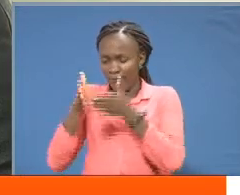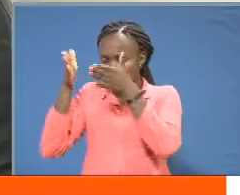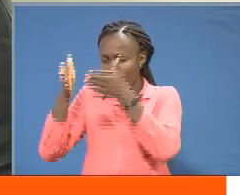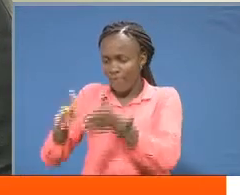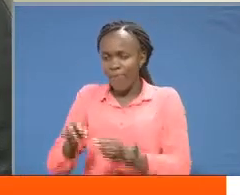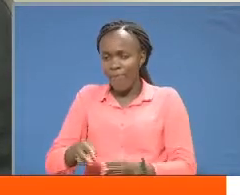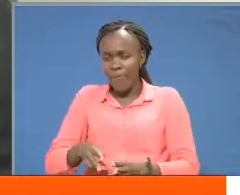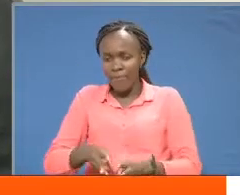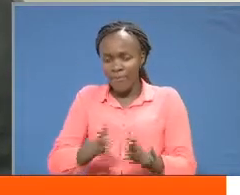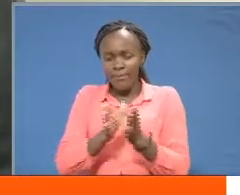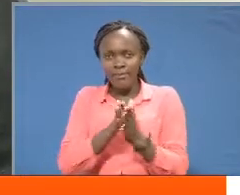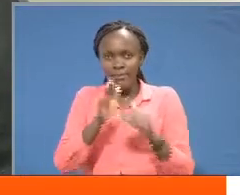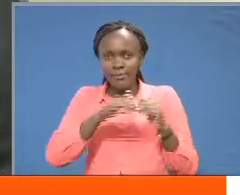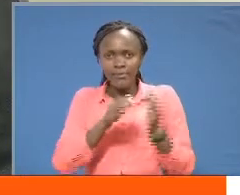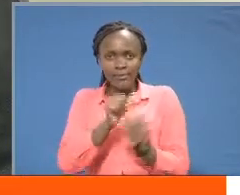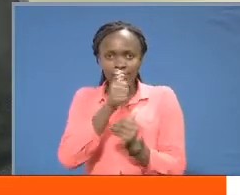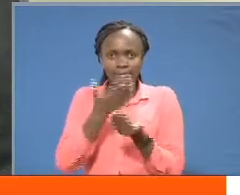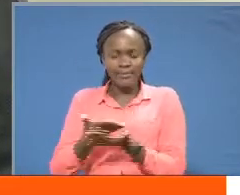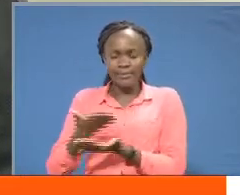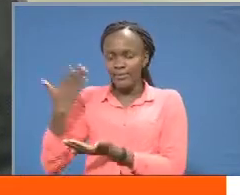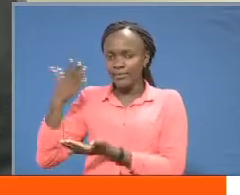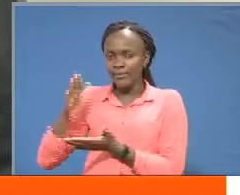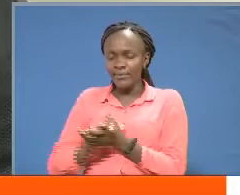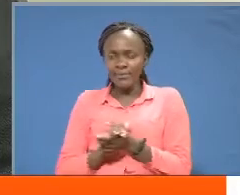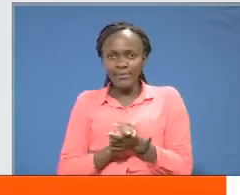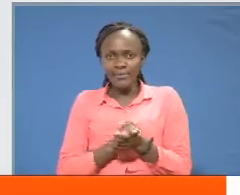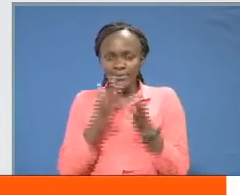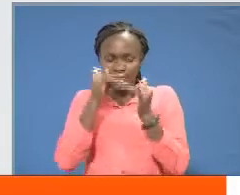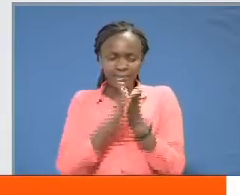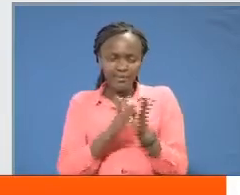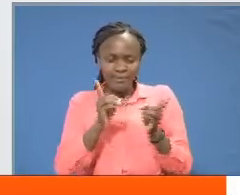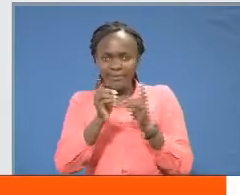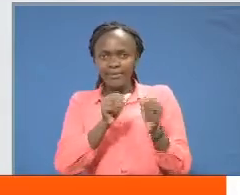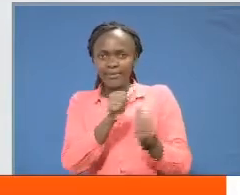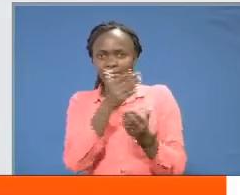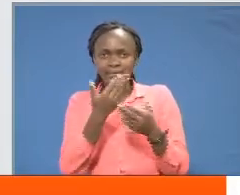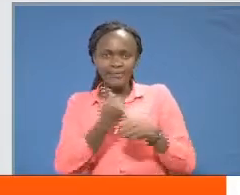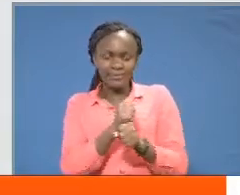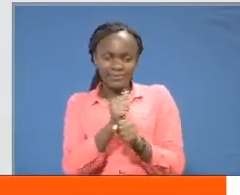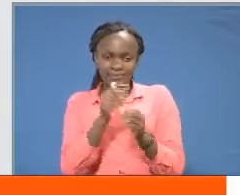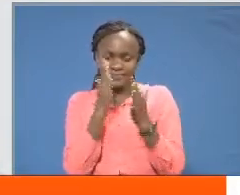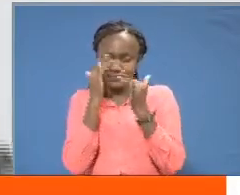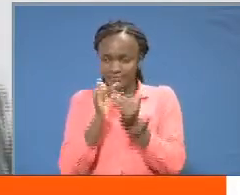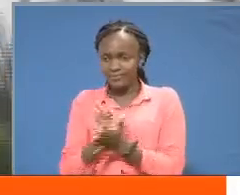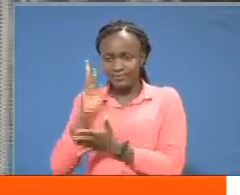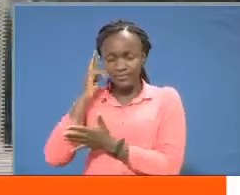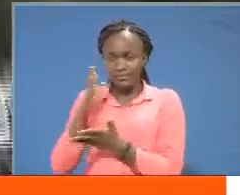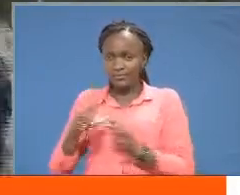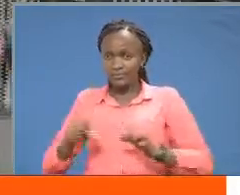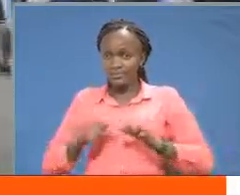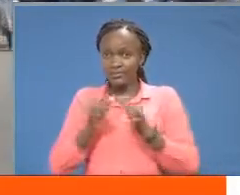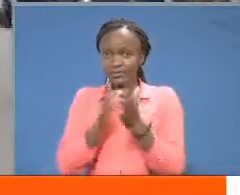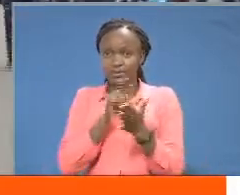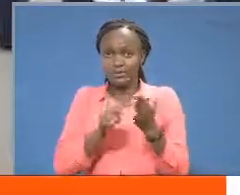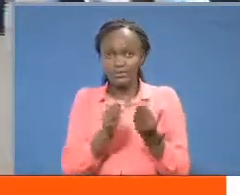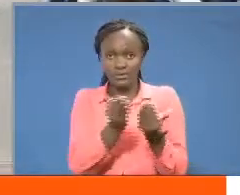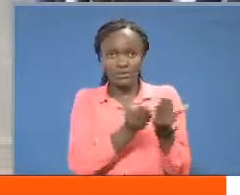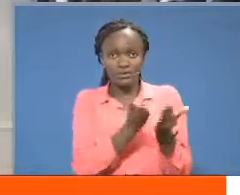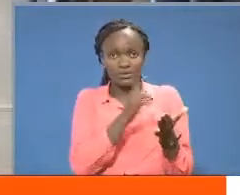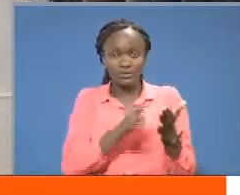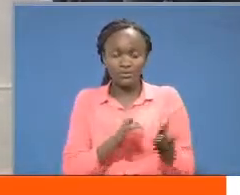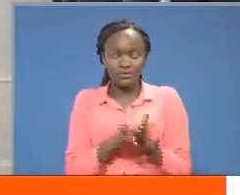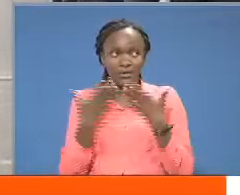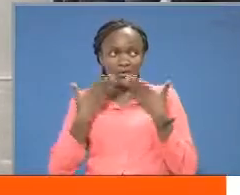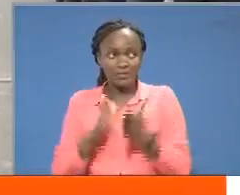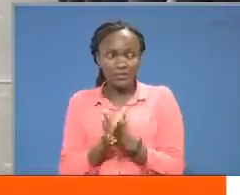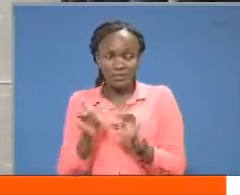was previously the case hence the establishment of the directorate reasonable services offered by the university has